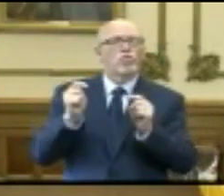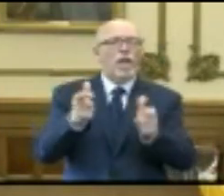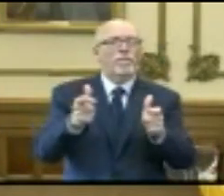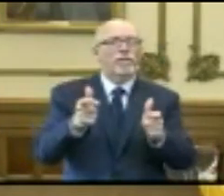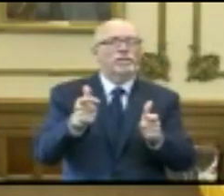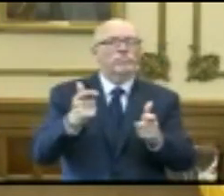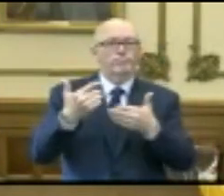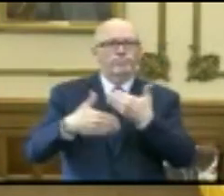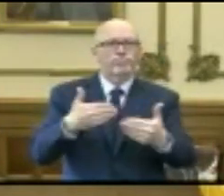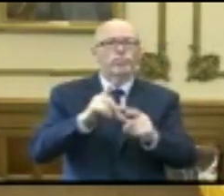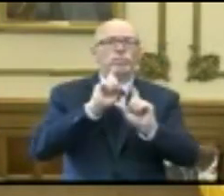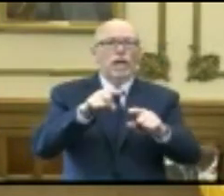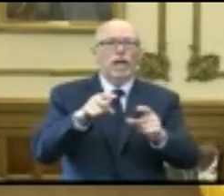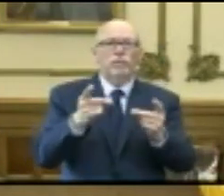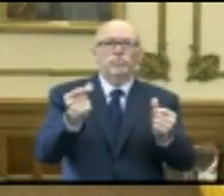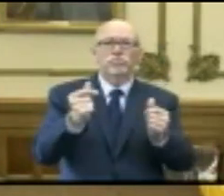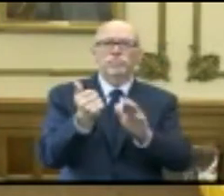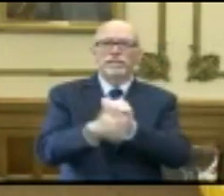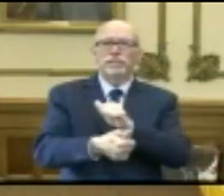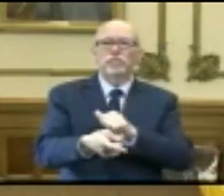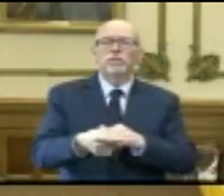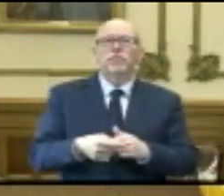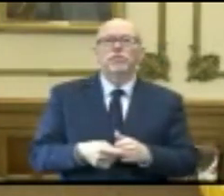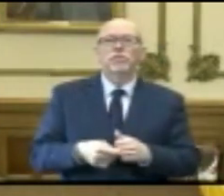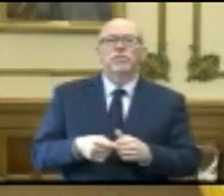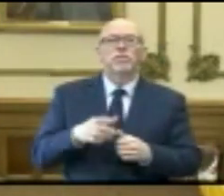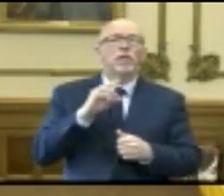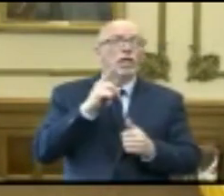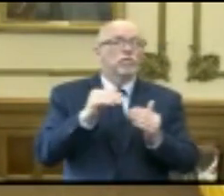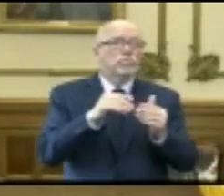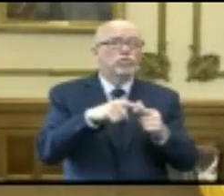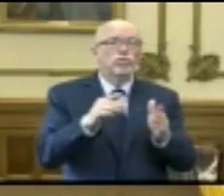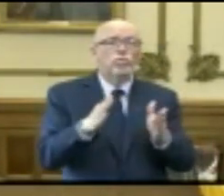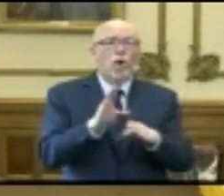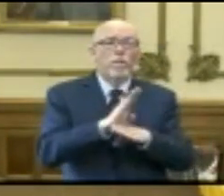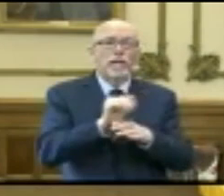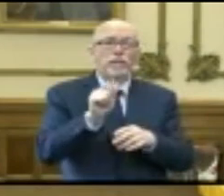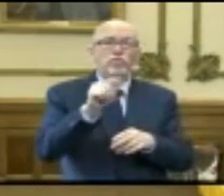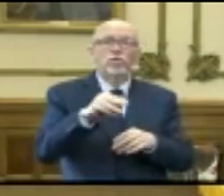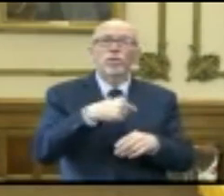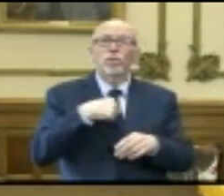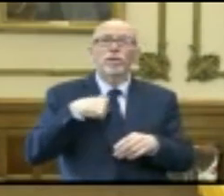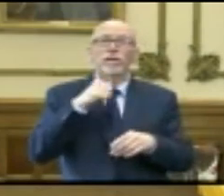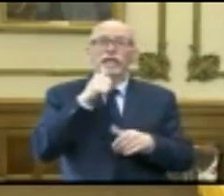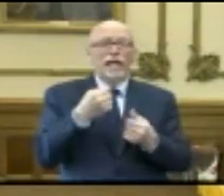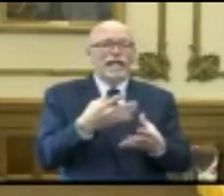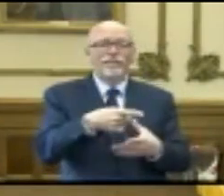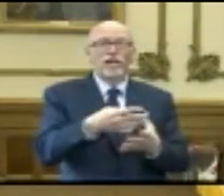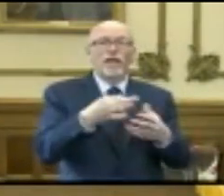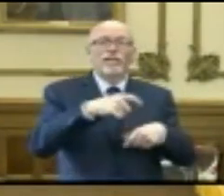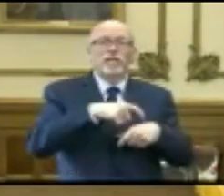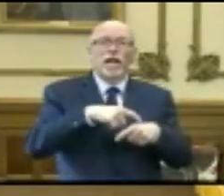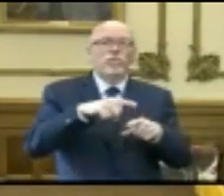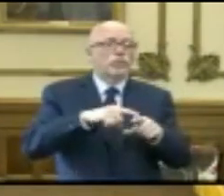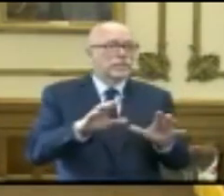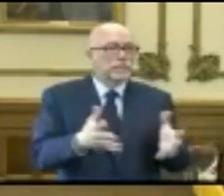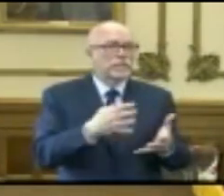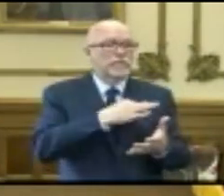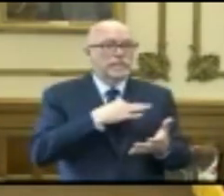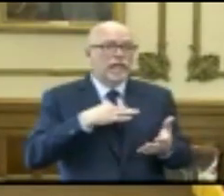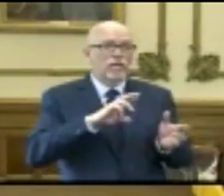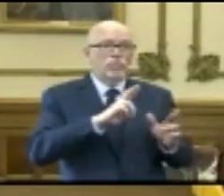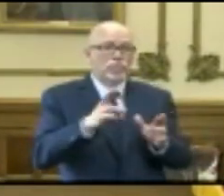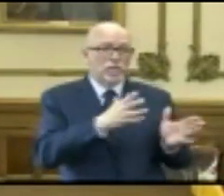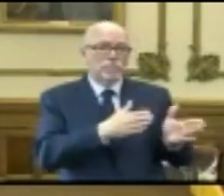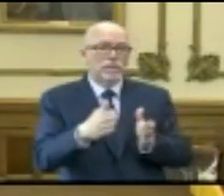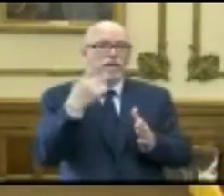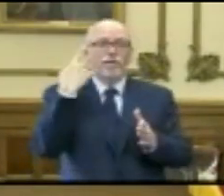in our response, in all fairness to the Small Business Administration, we didn't give them a lot of time to staff up and prepare for the